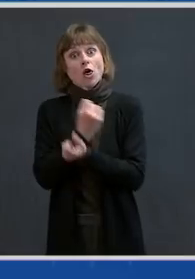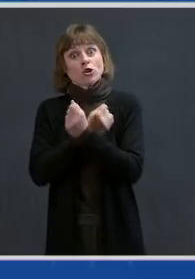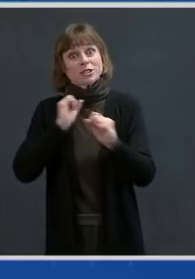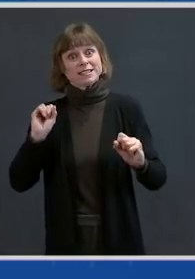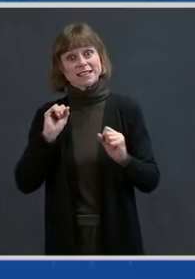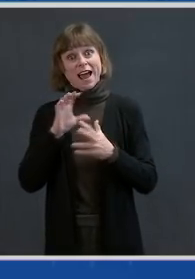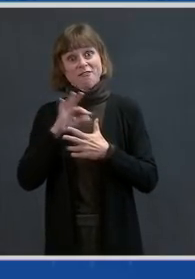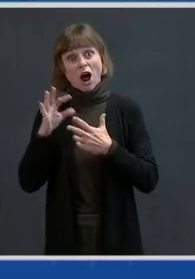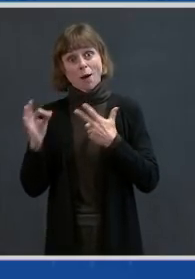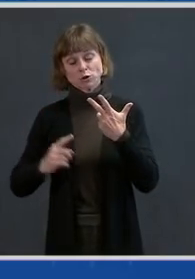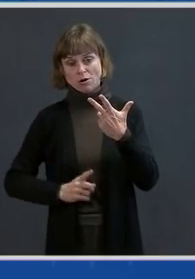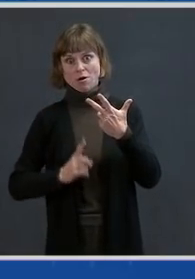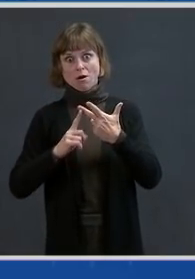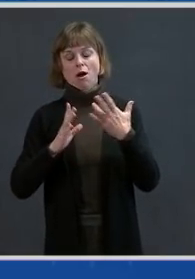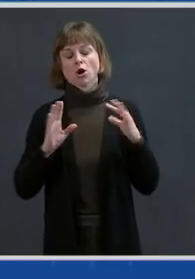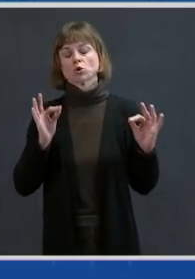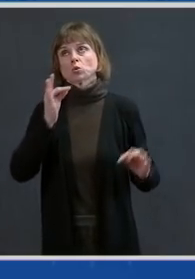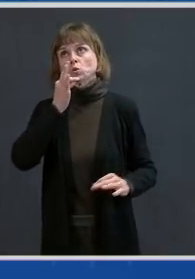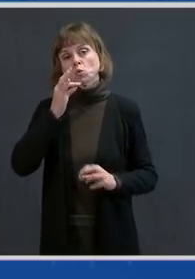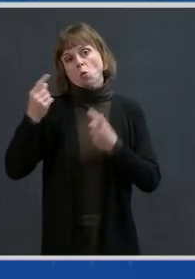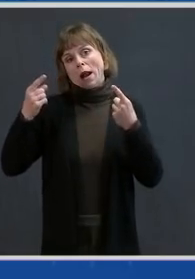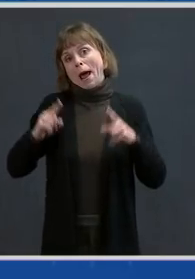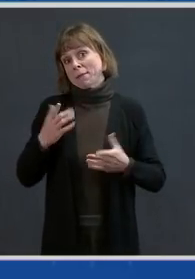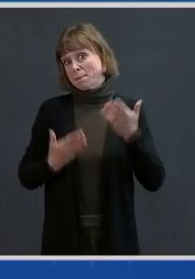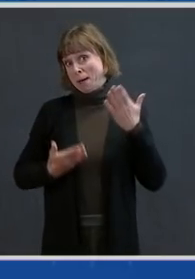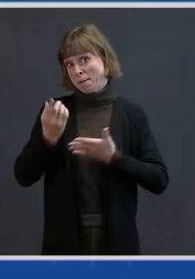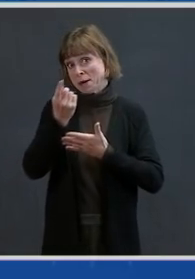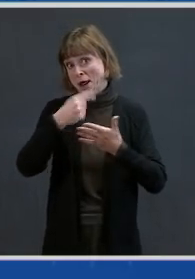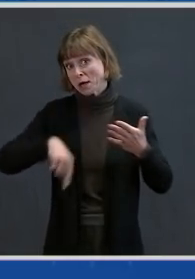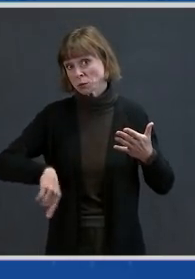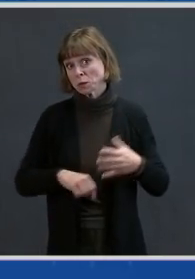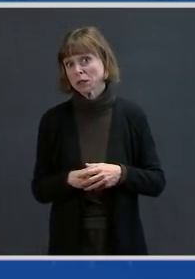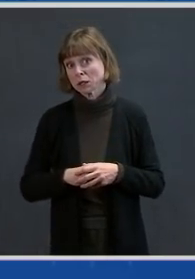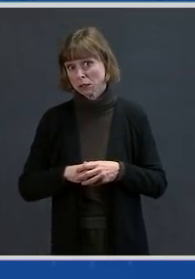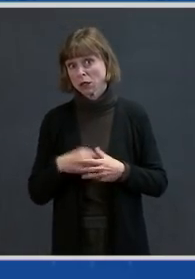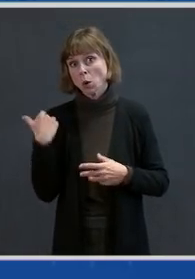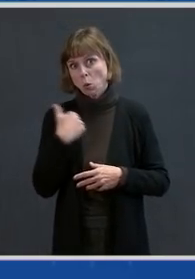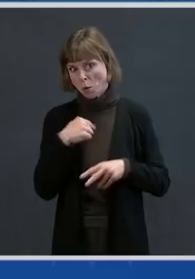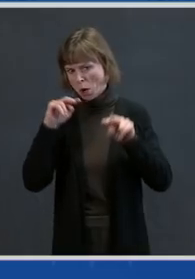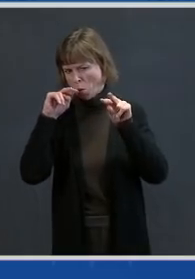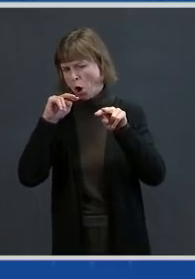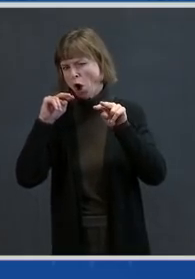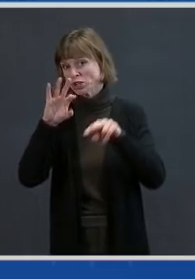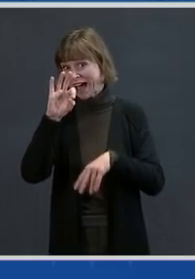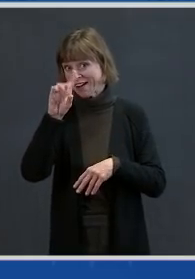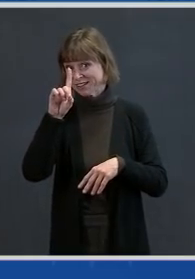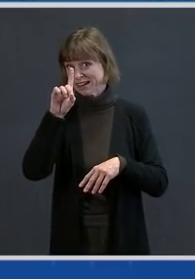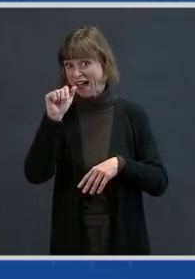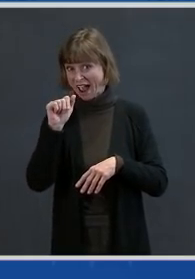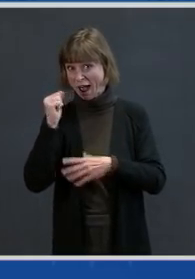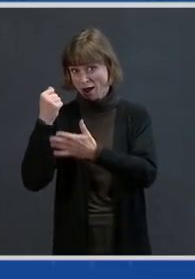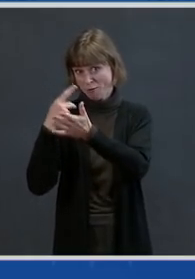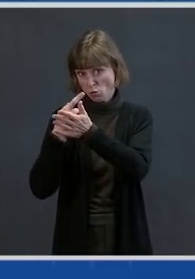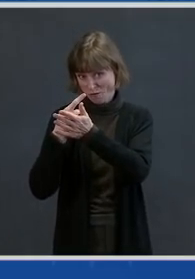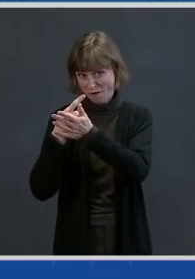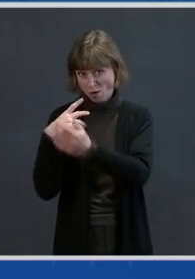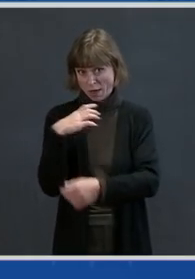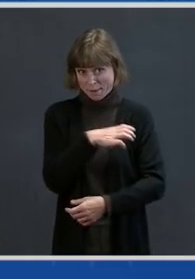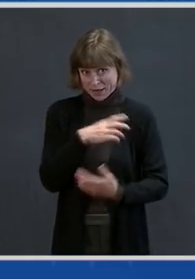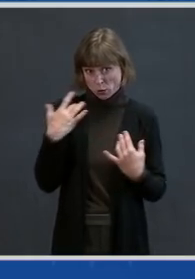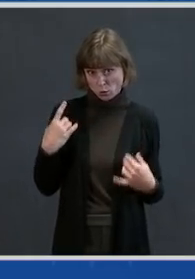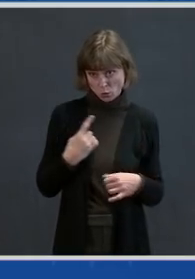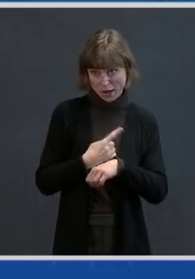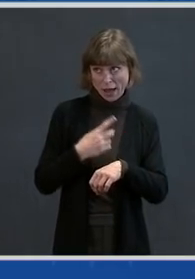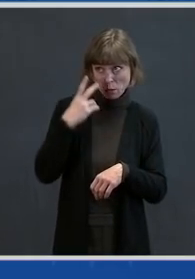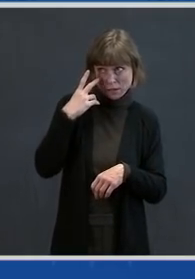could be coming as quickly as next week. We are closely watching FDA's Advisory Committee today and the actions they may